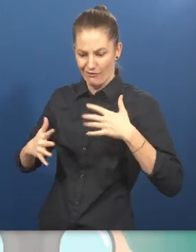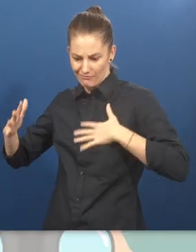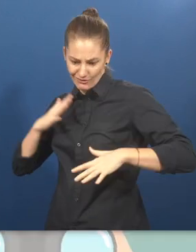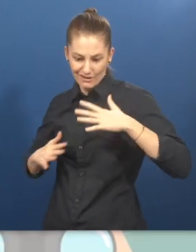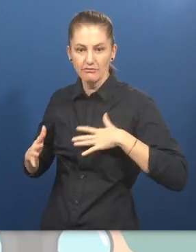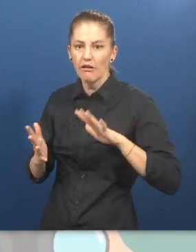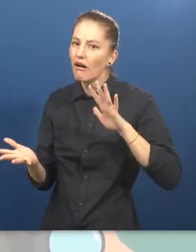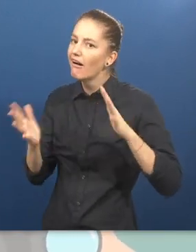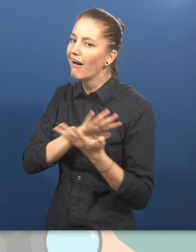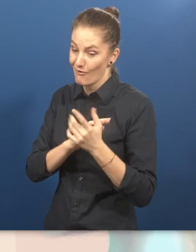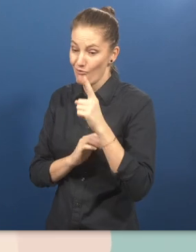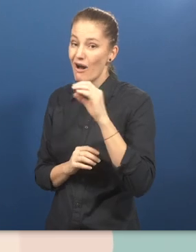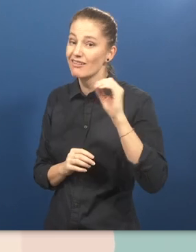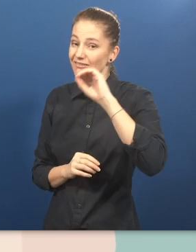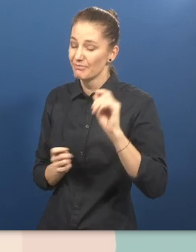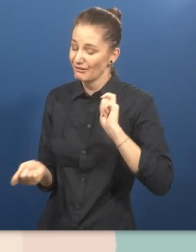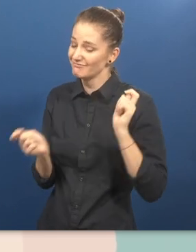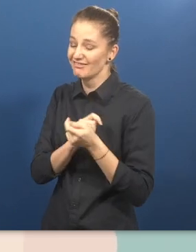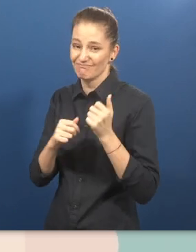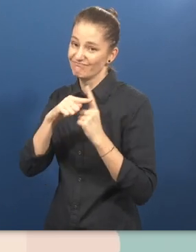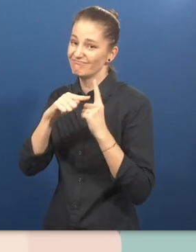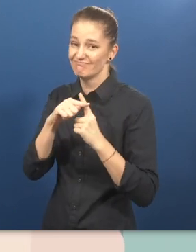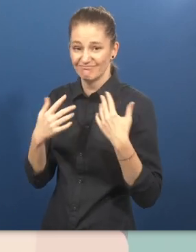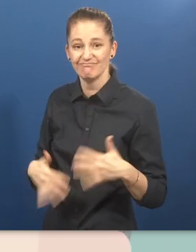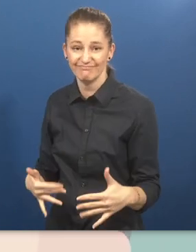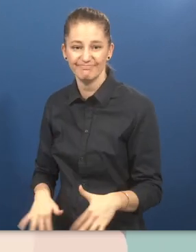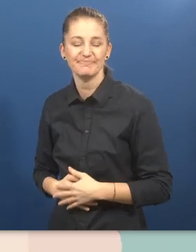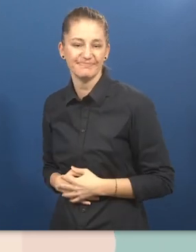How does accessible public sector employment work?